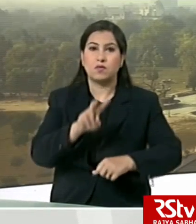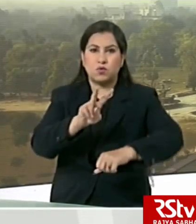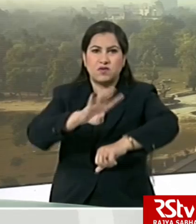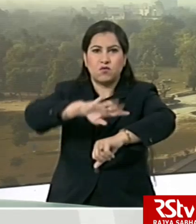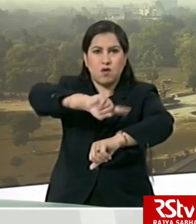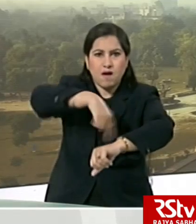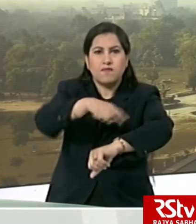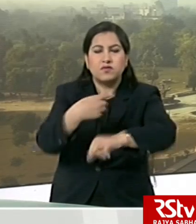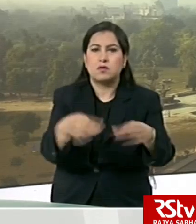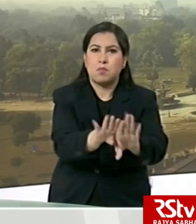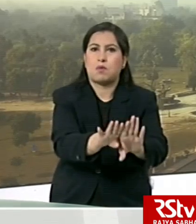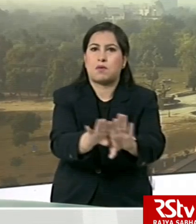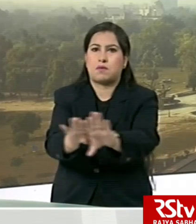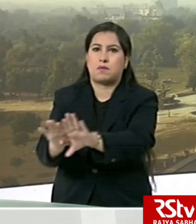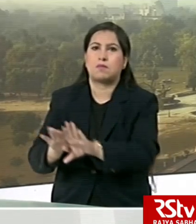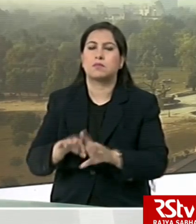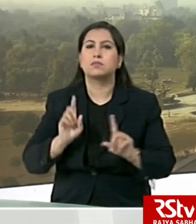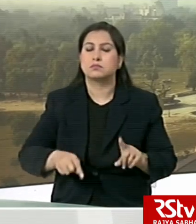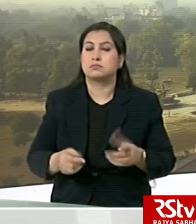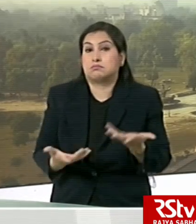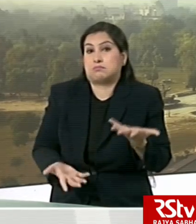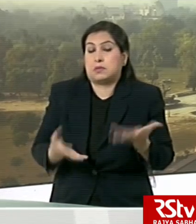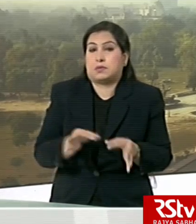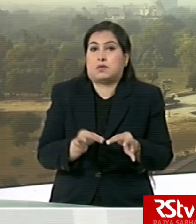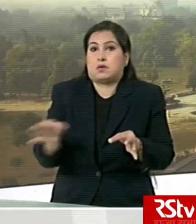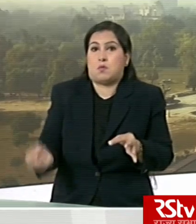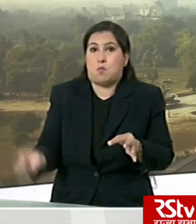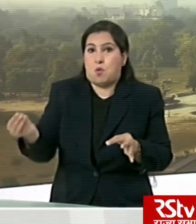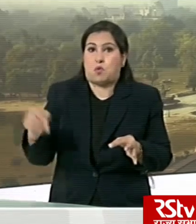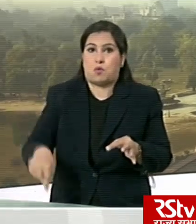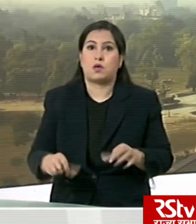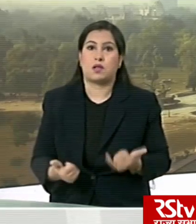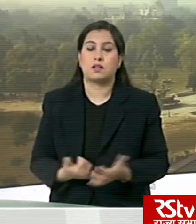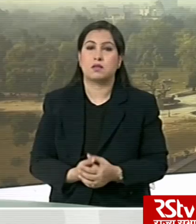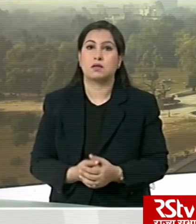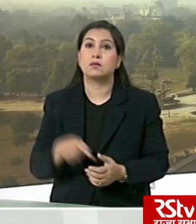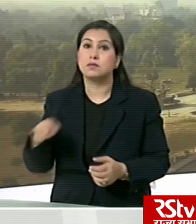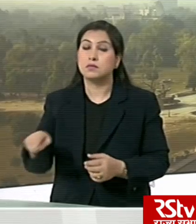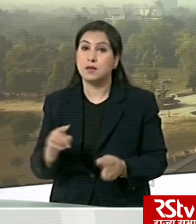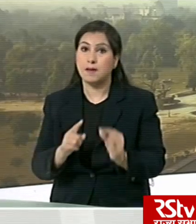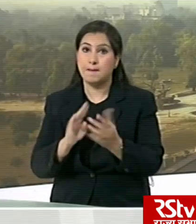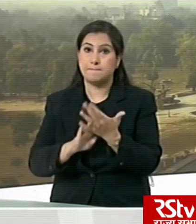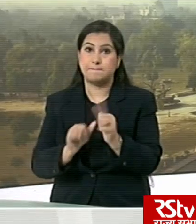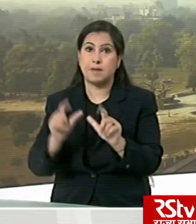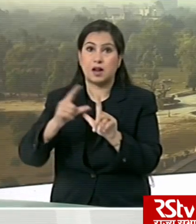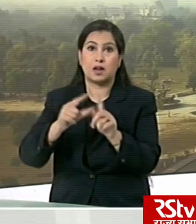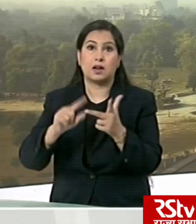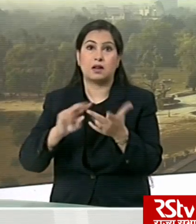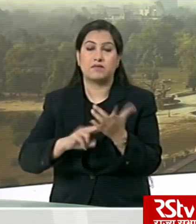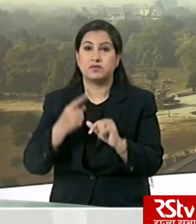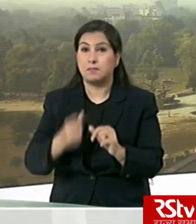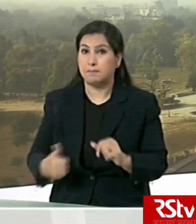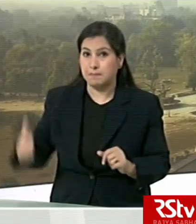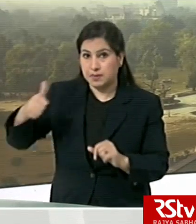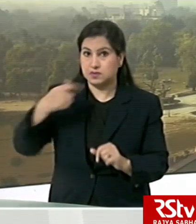24-hour lockdown in the capital, which may be extended. The Maldivian President emphasized that work is underway